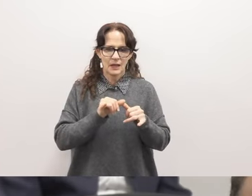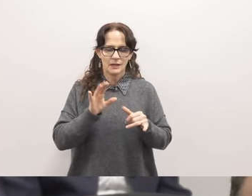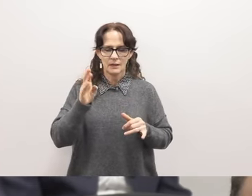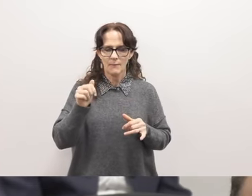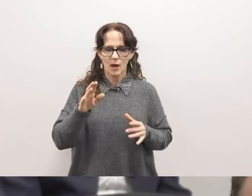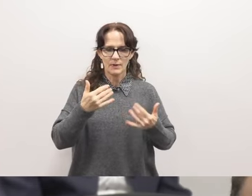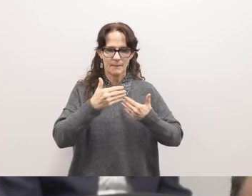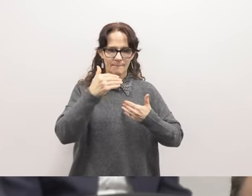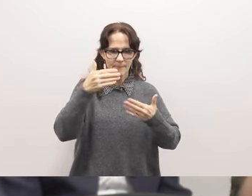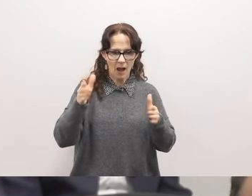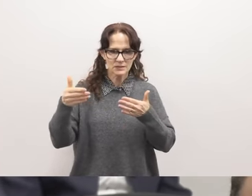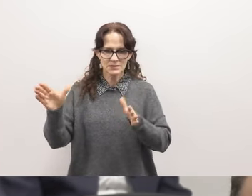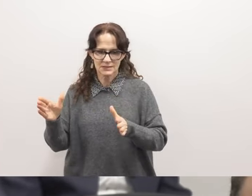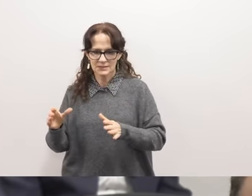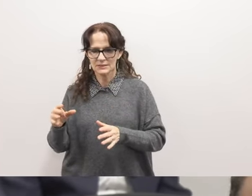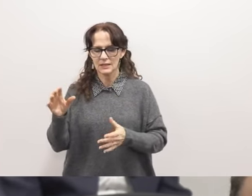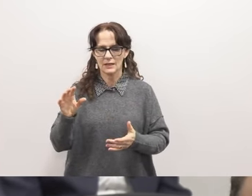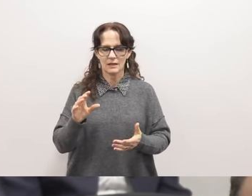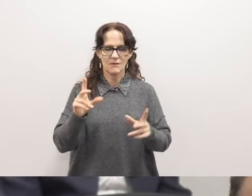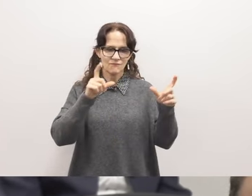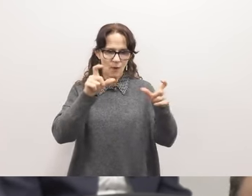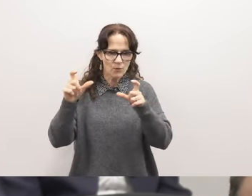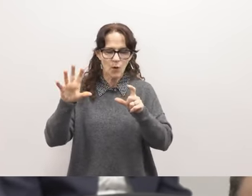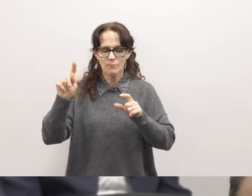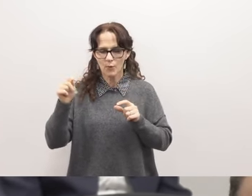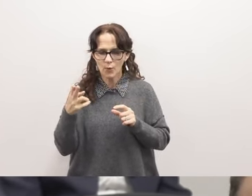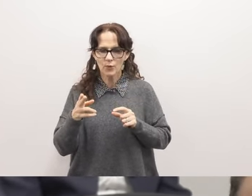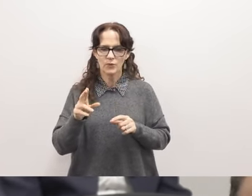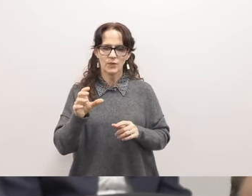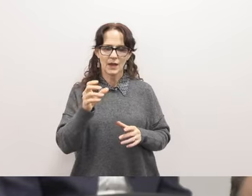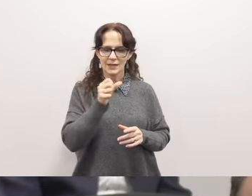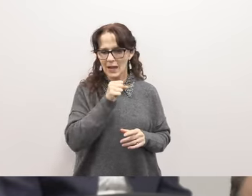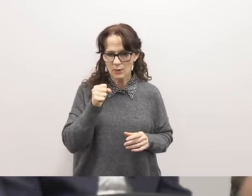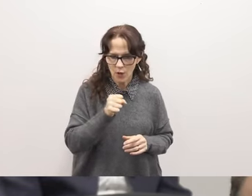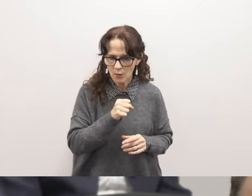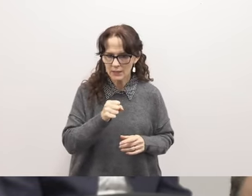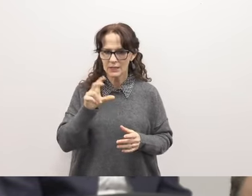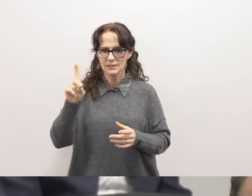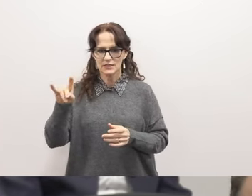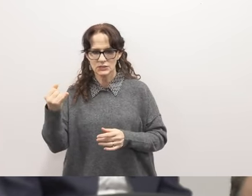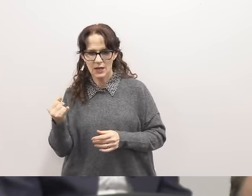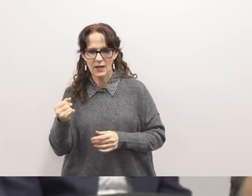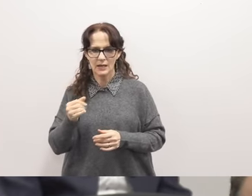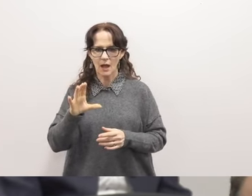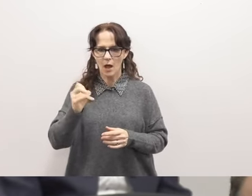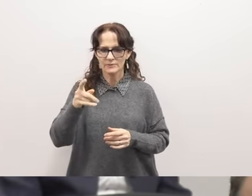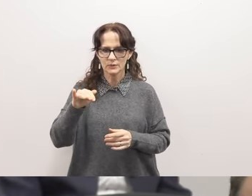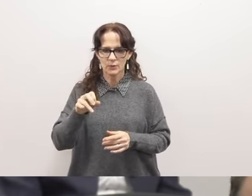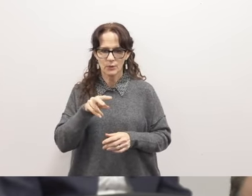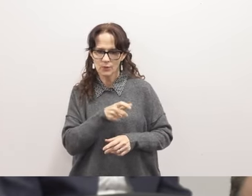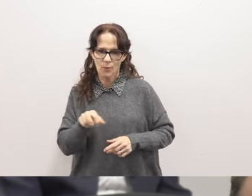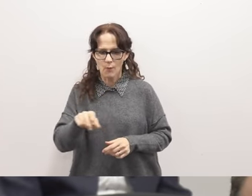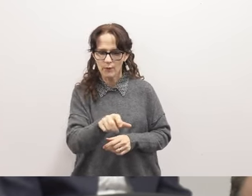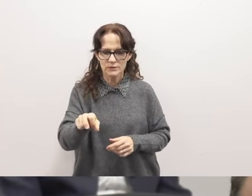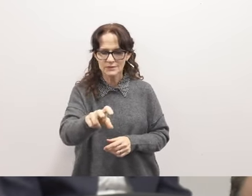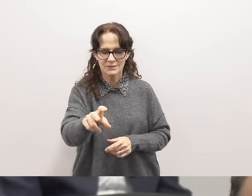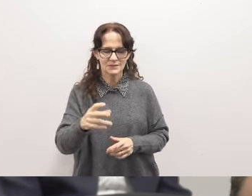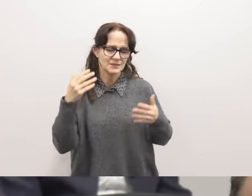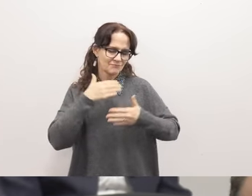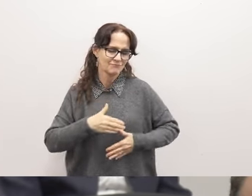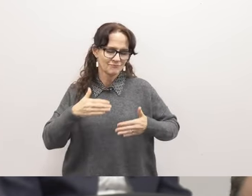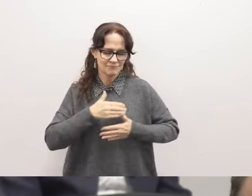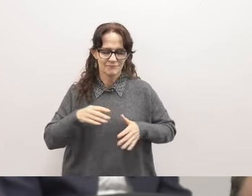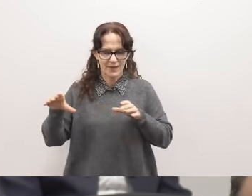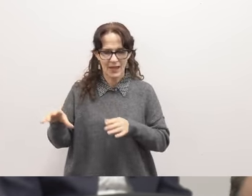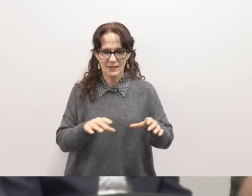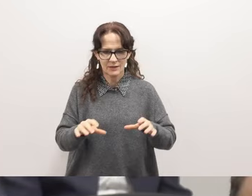booths karaoke a dj and an inflatable obstacle course amidst other amusing activities it was